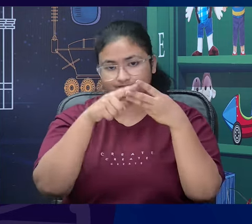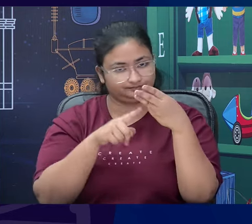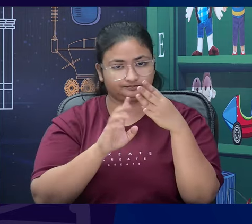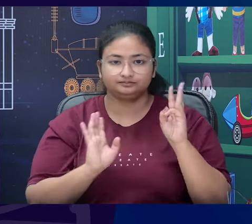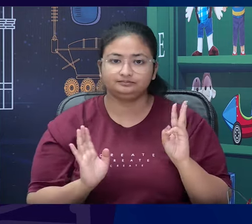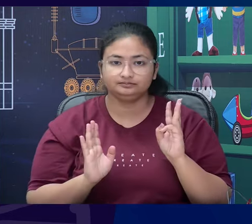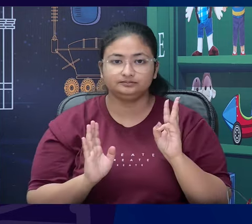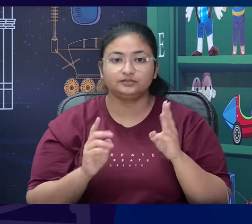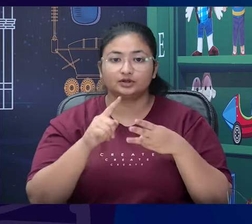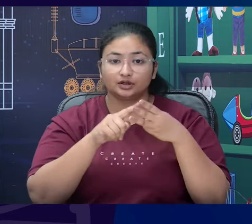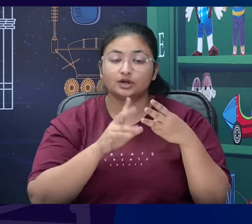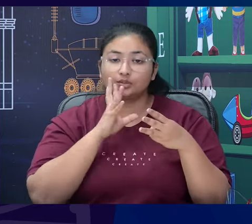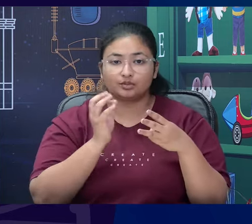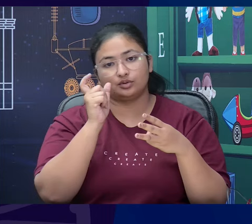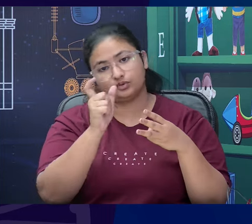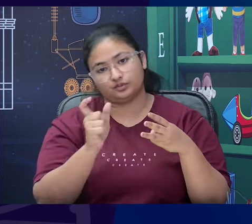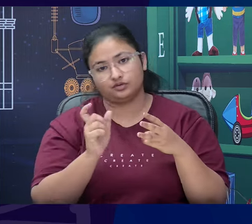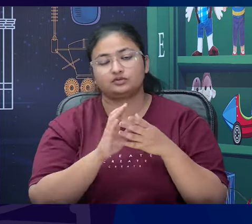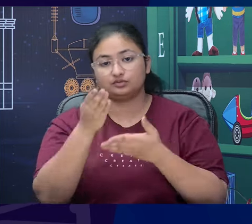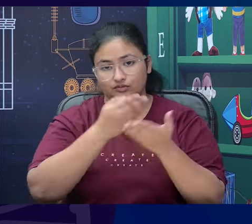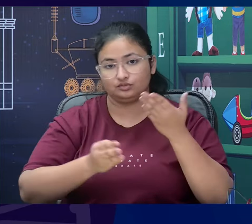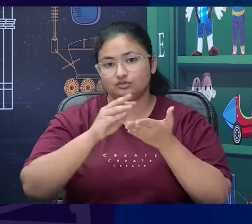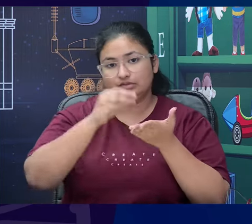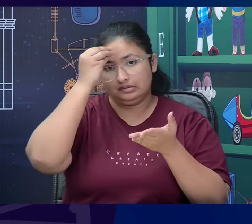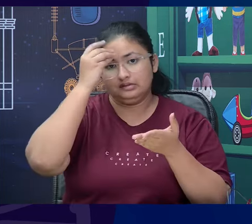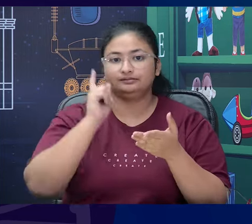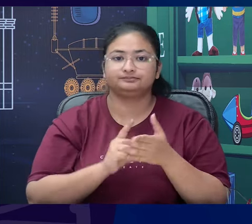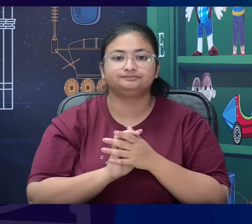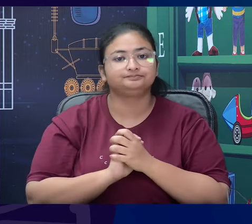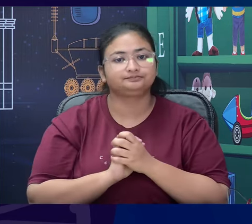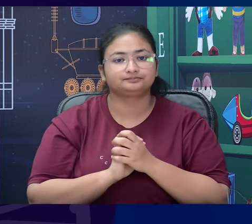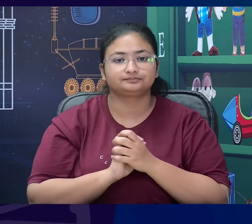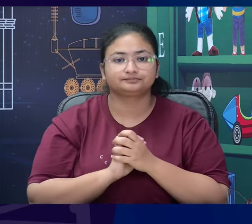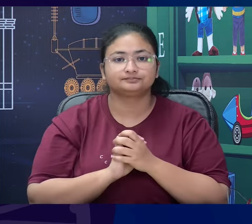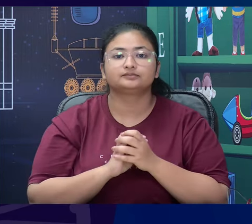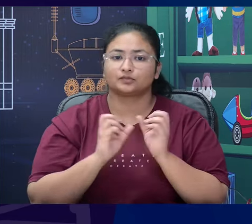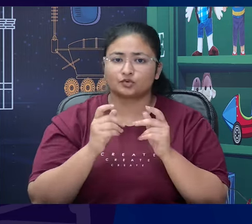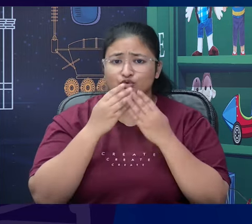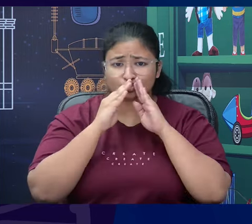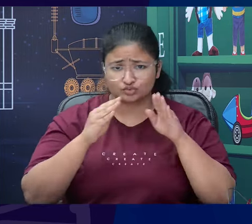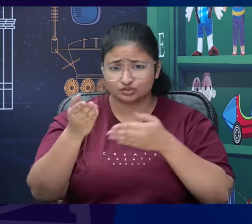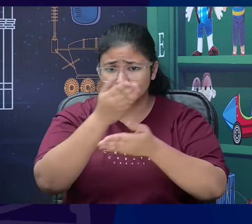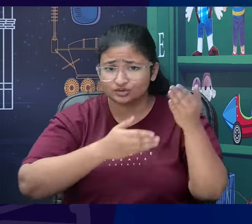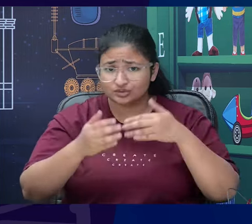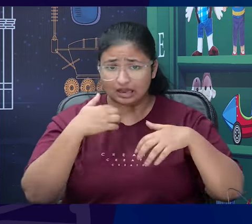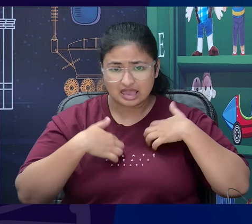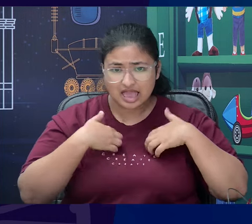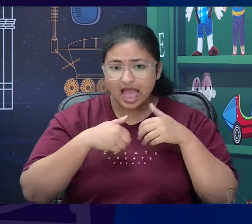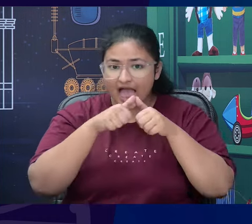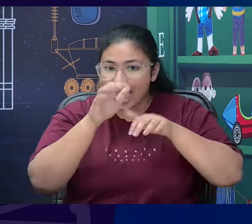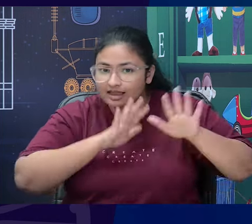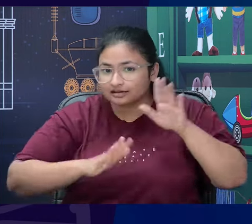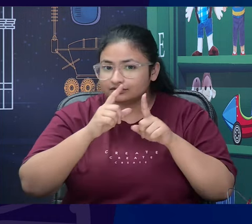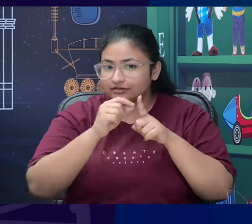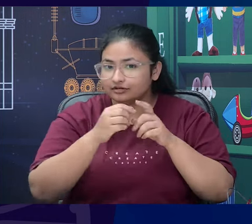some important words that we need to learn from the lesson. Ok. Students are you ready for some activity? I am